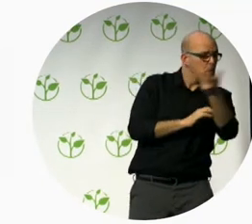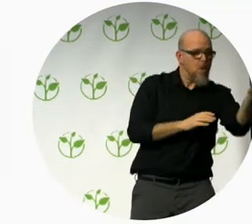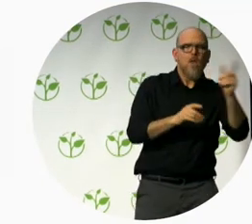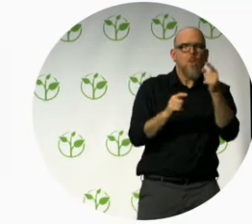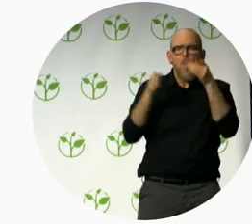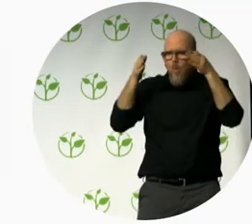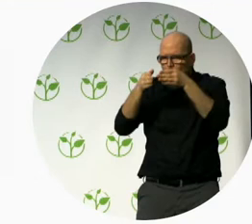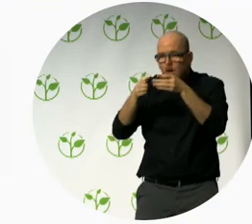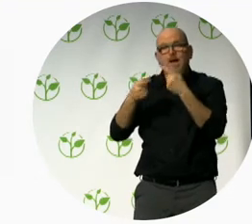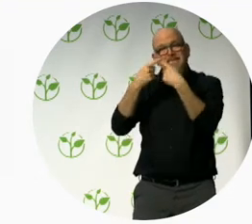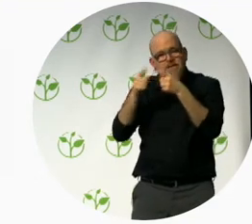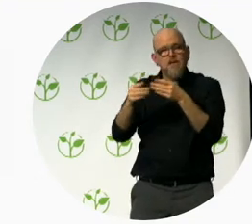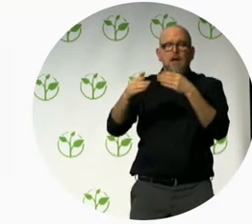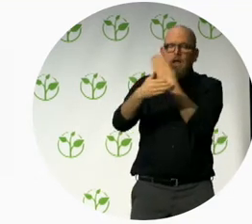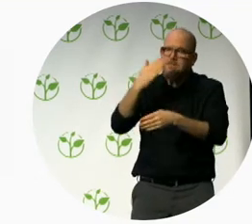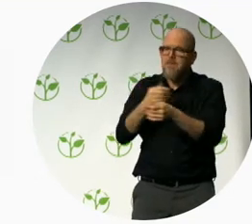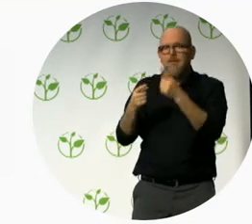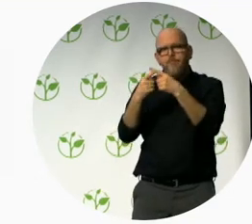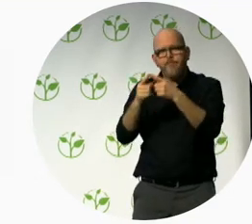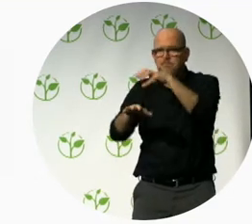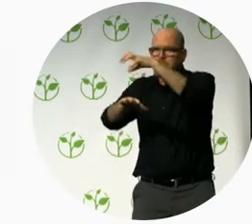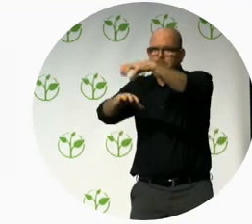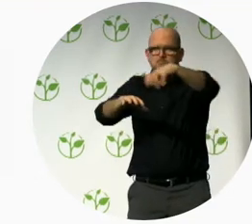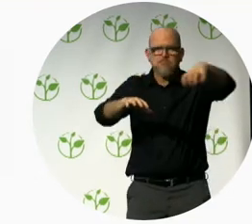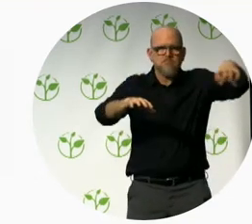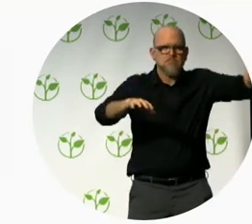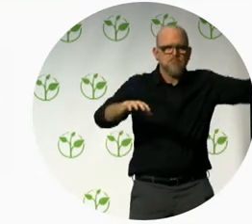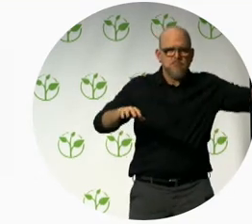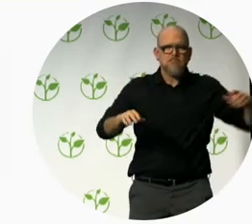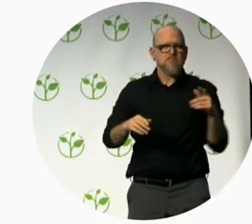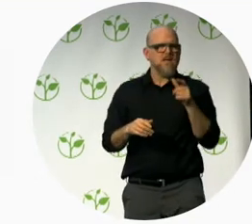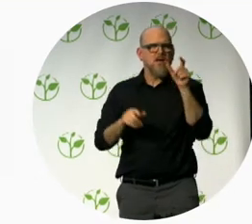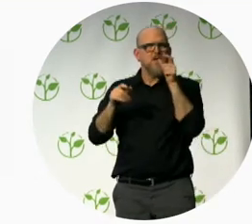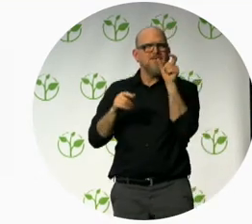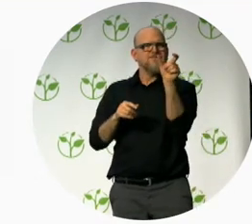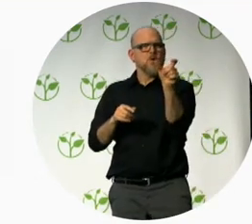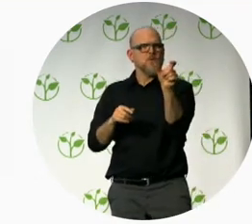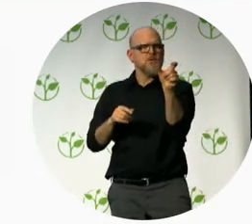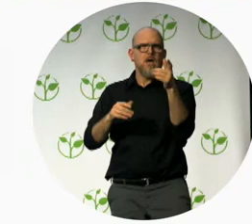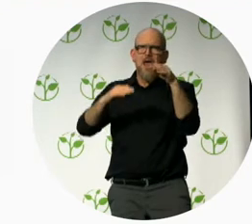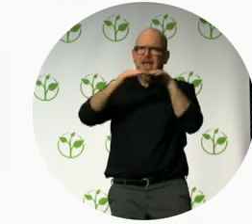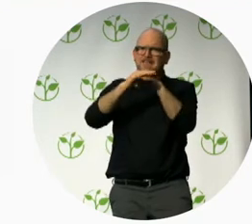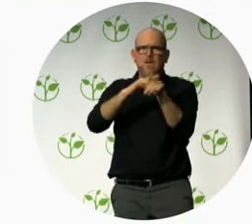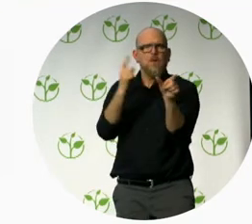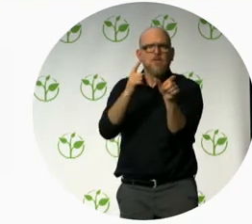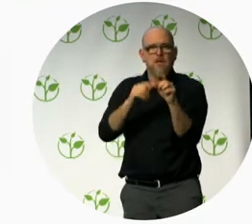For us, accessibility is the only way to achieve the real target.